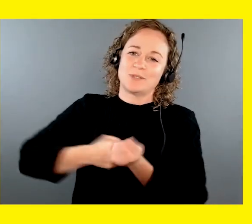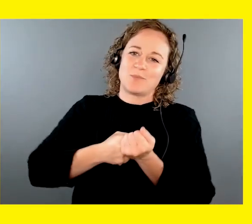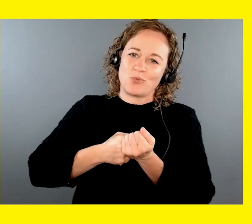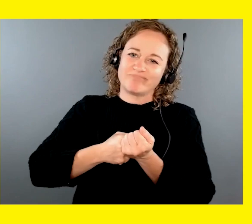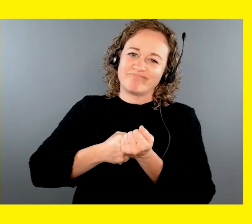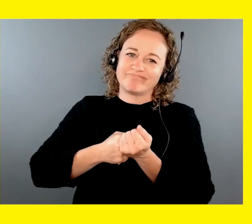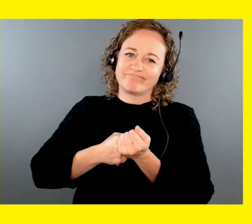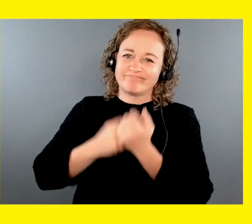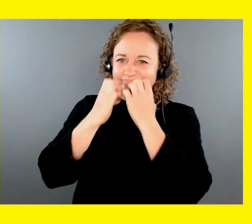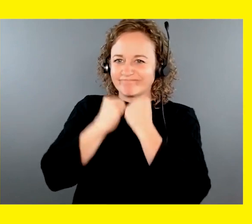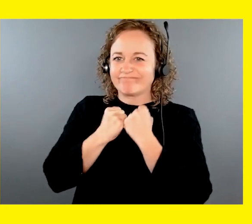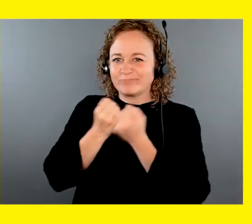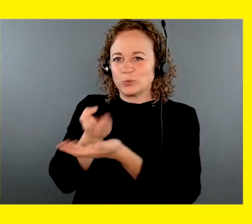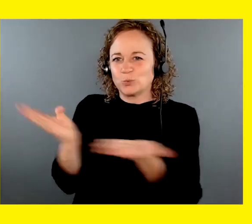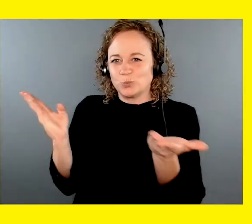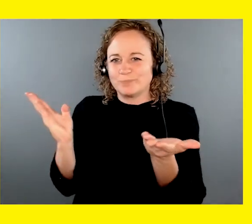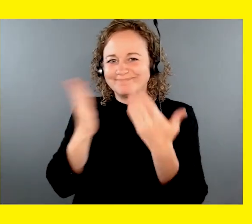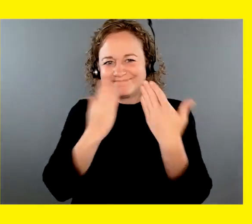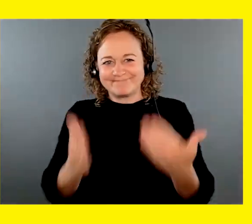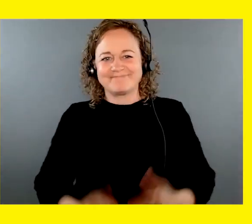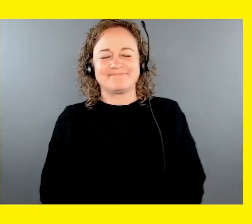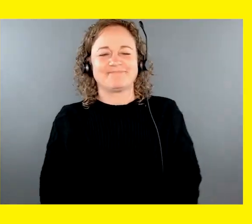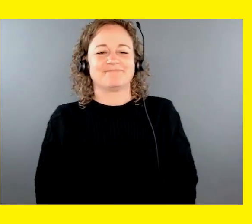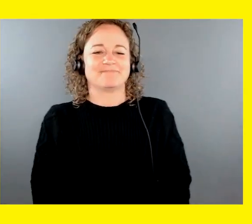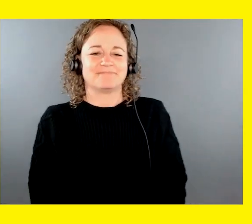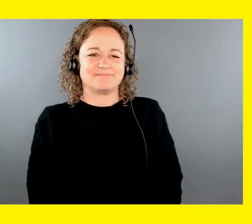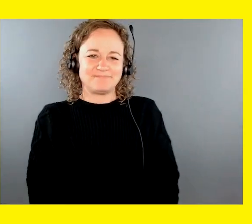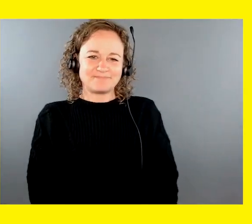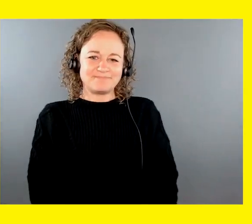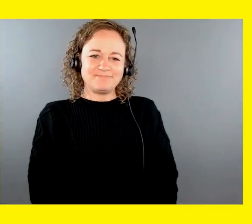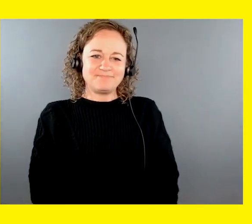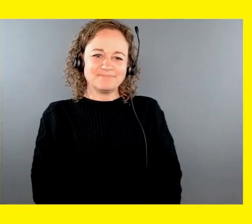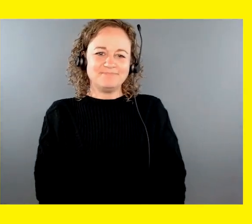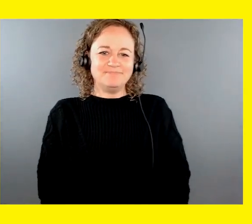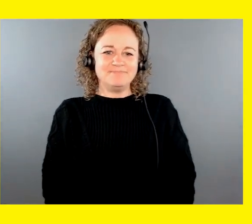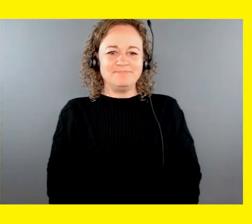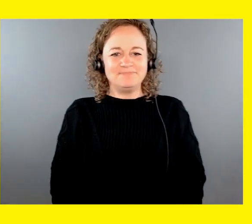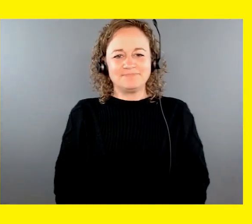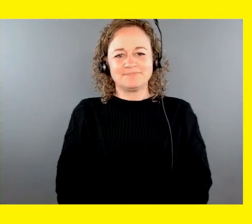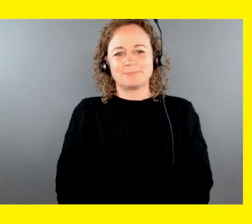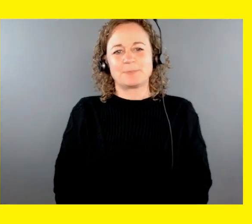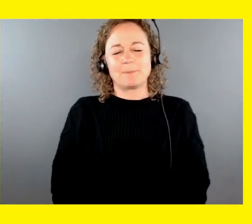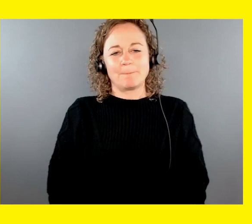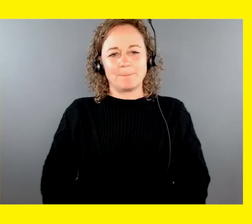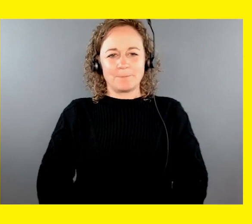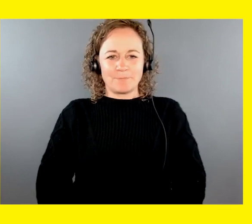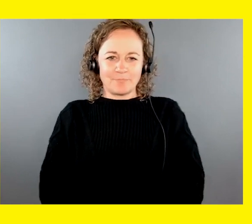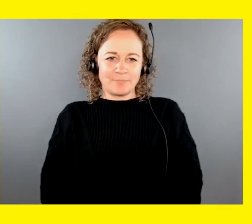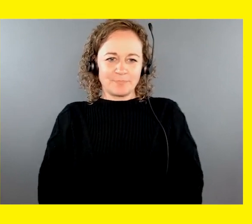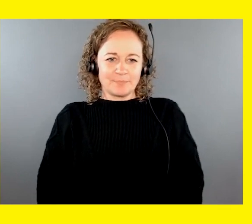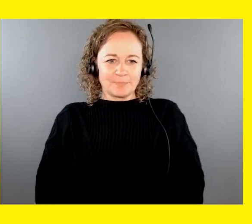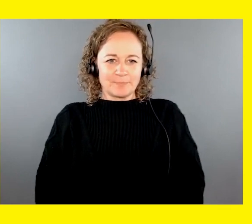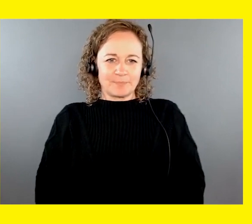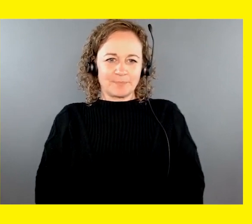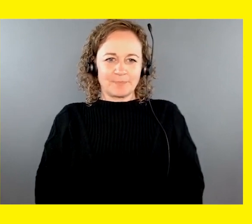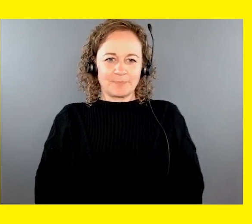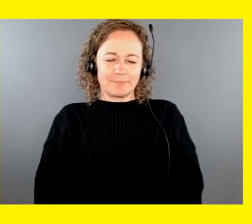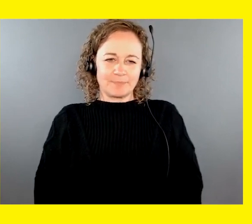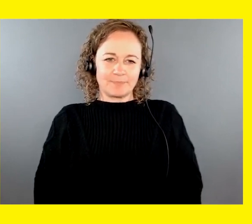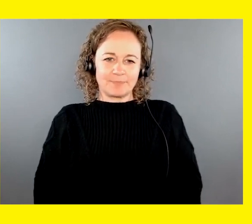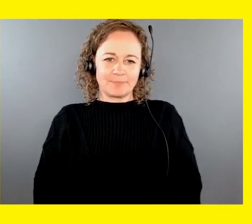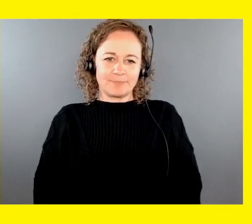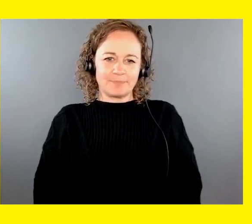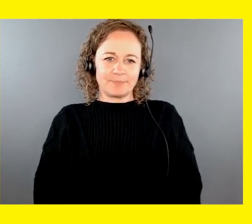Thank you so much. A video montage of CNIB guide dogs in training walking outdoors with their puppy raisers and